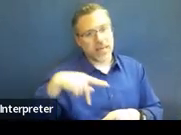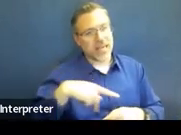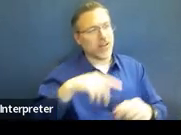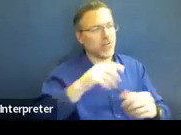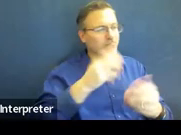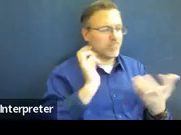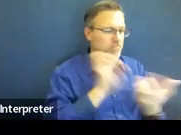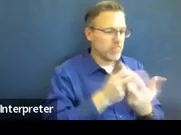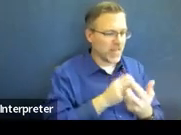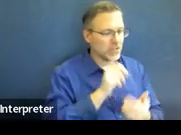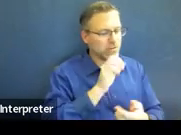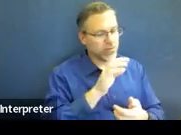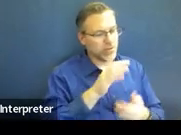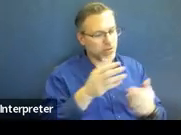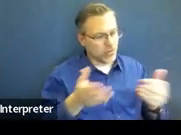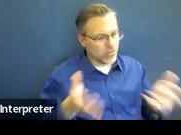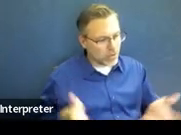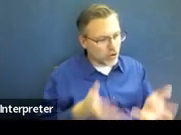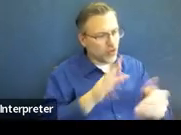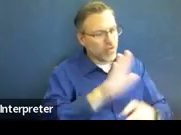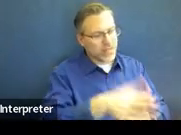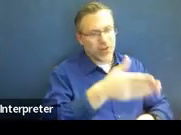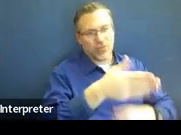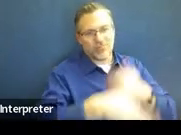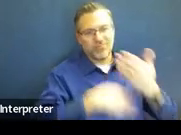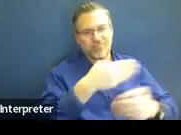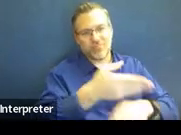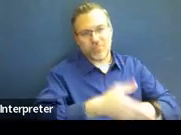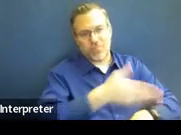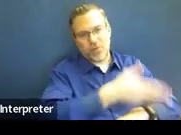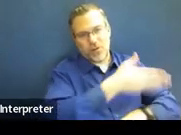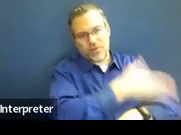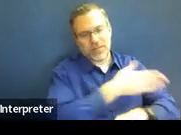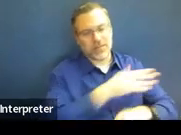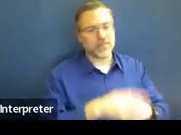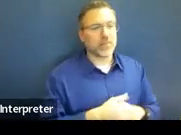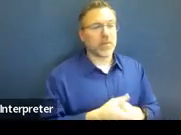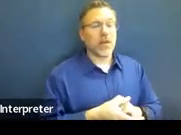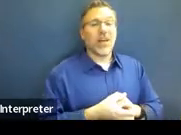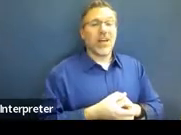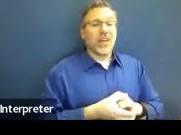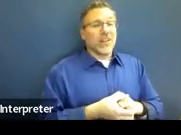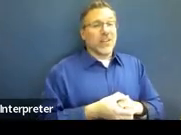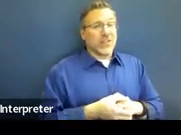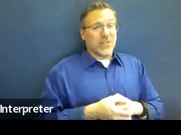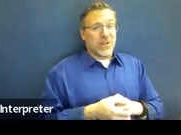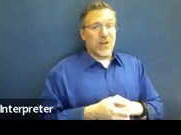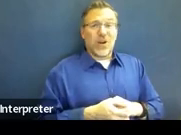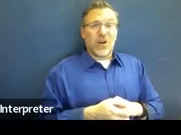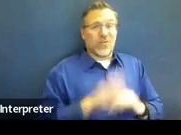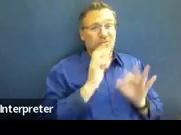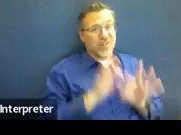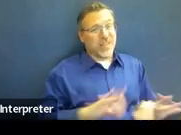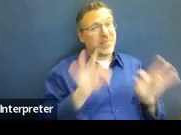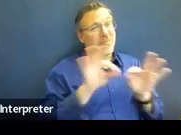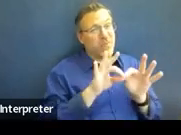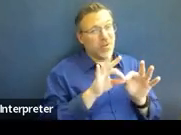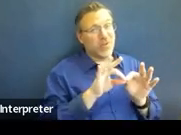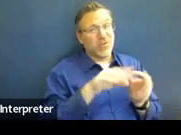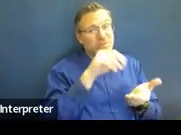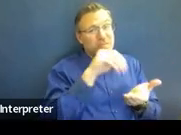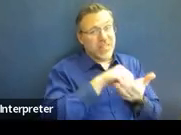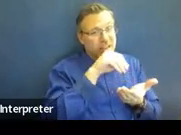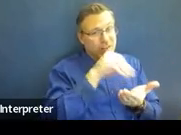child to make progress appropriate in light of the child's circumstances. So you really want to be documenting in your written notice